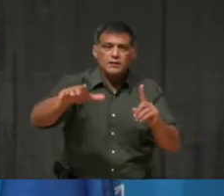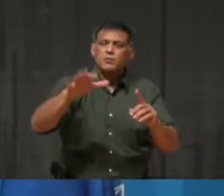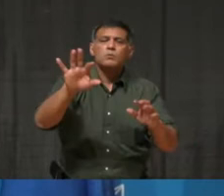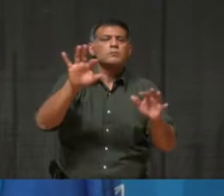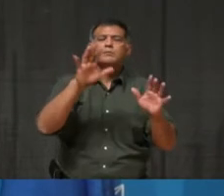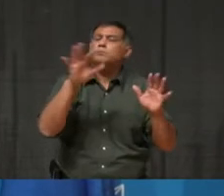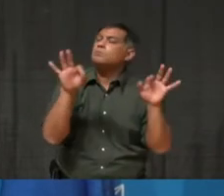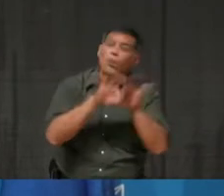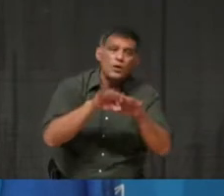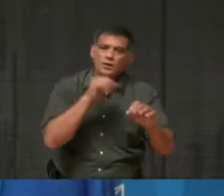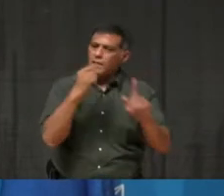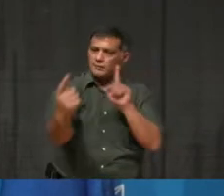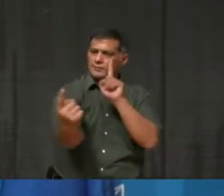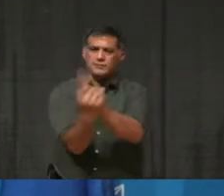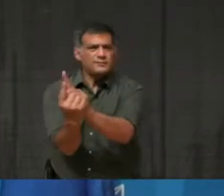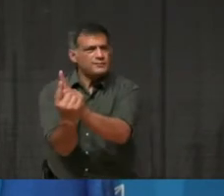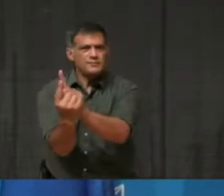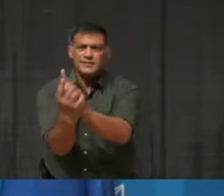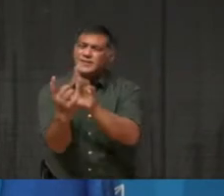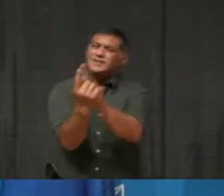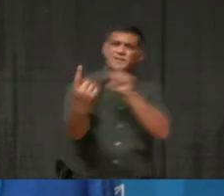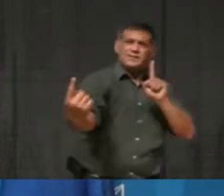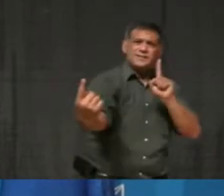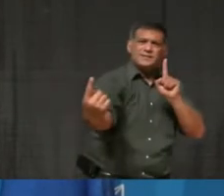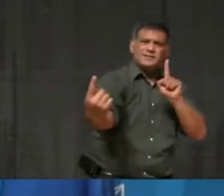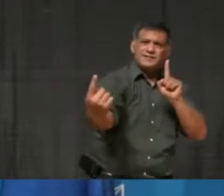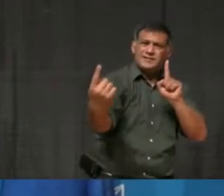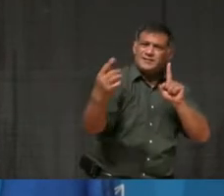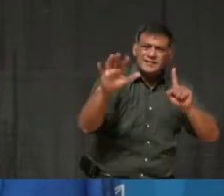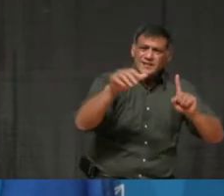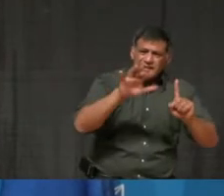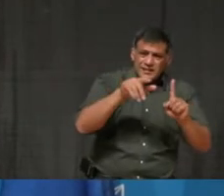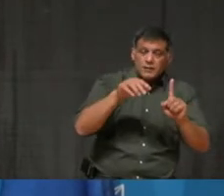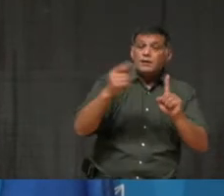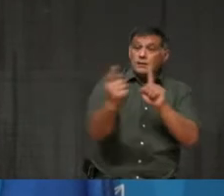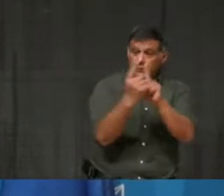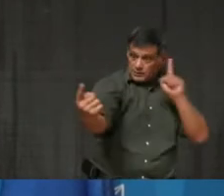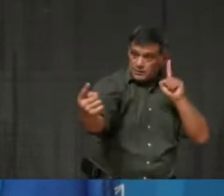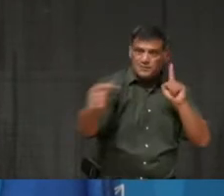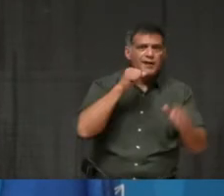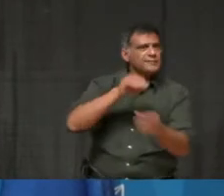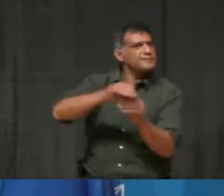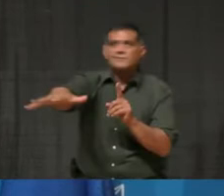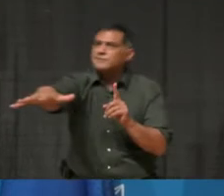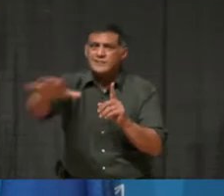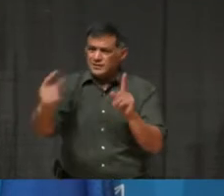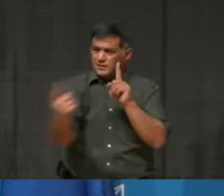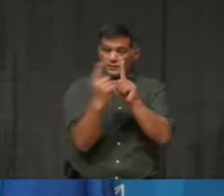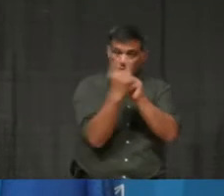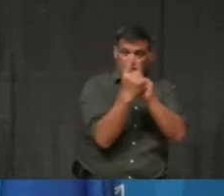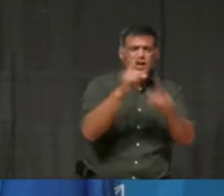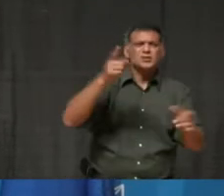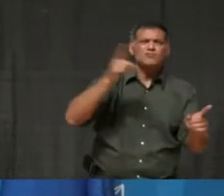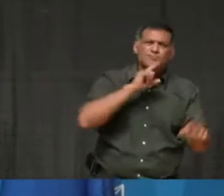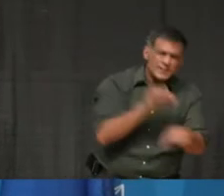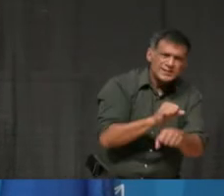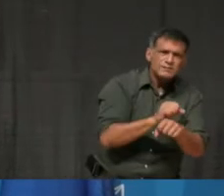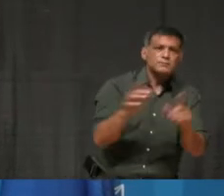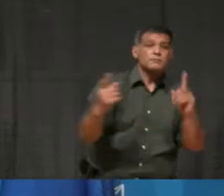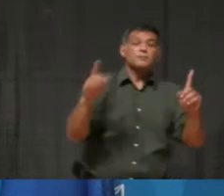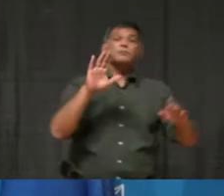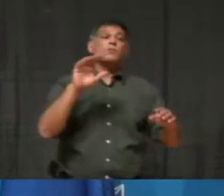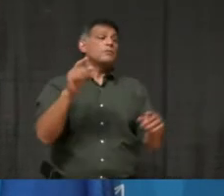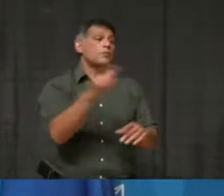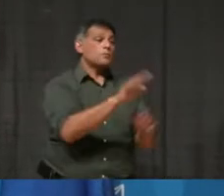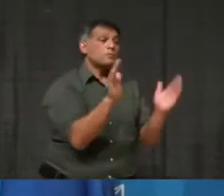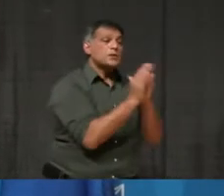and the people that have been impacted by this decision. I urge all business owners to make use of the supports available through the